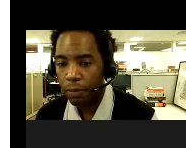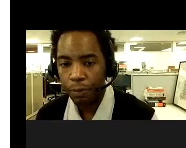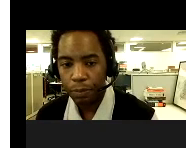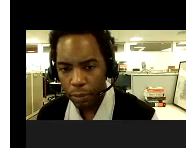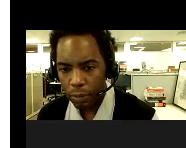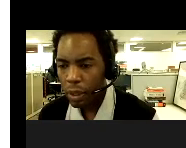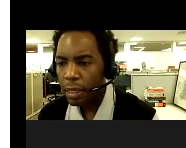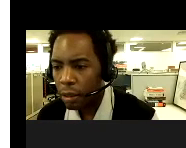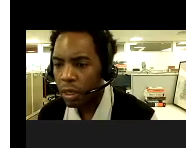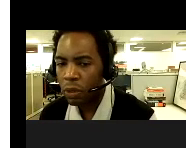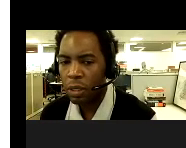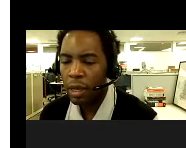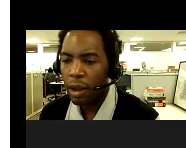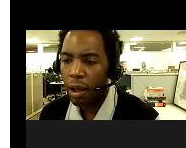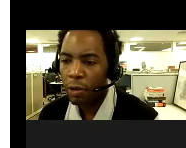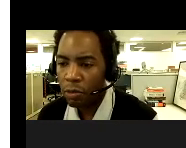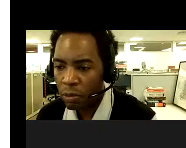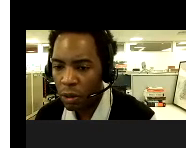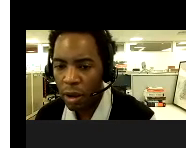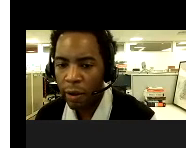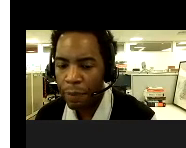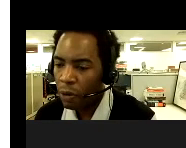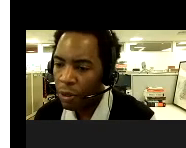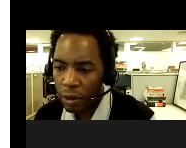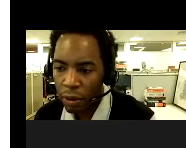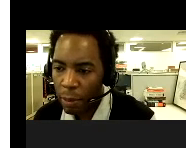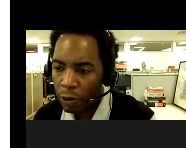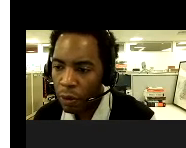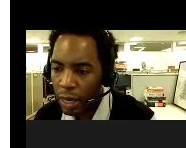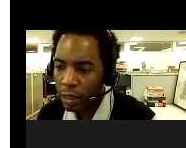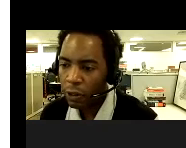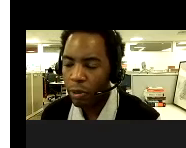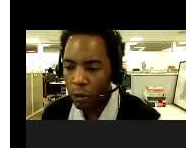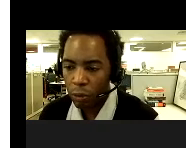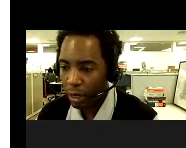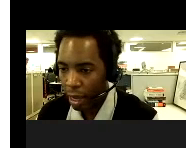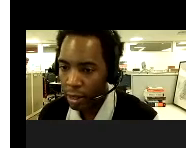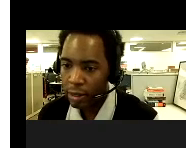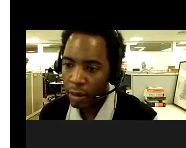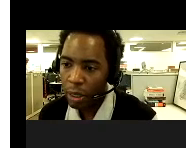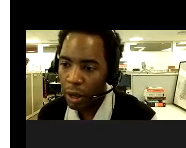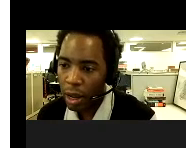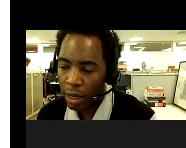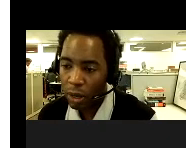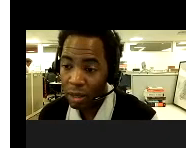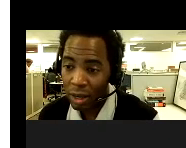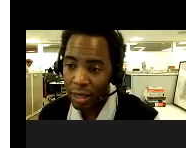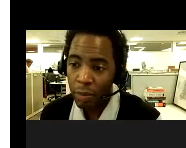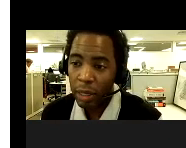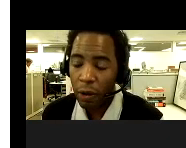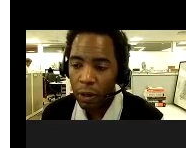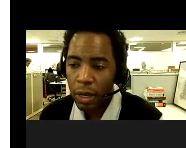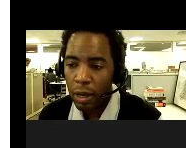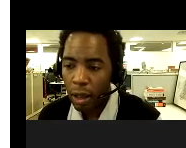of skin. Symptoms, uh, symptoms start, um, within about two weeks of exposure, but can extend a bit, uh, it can, it